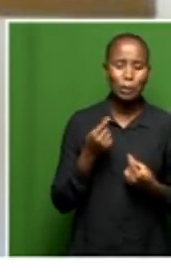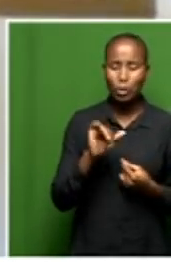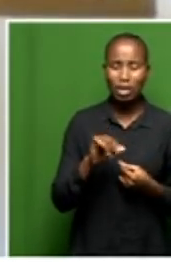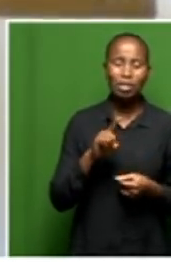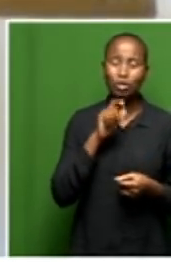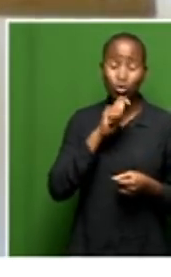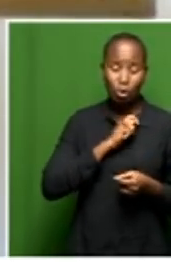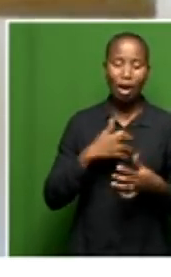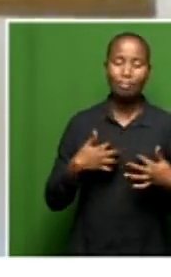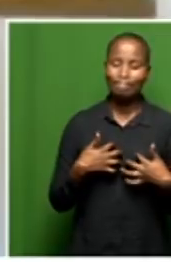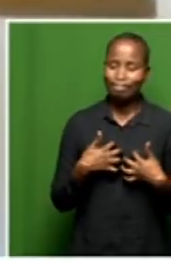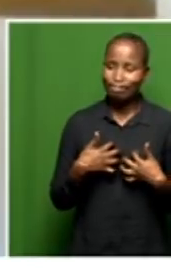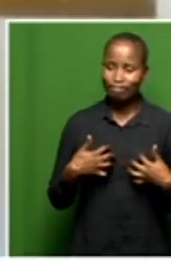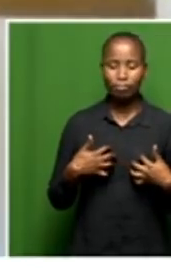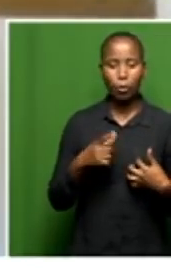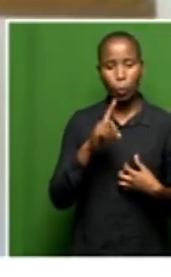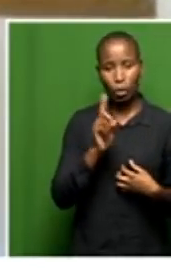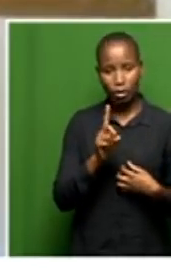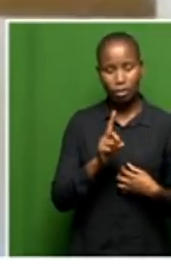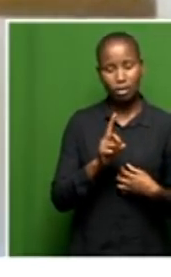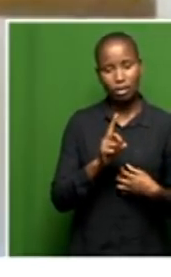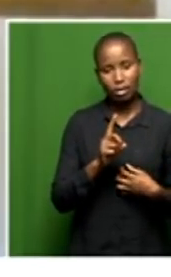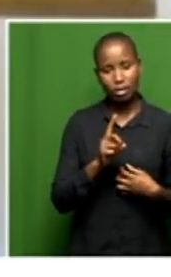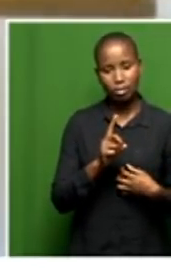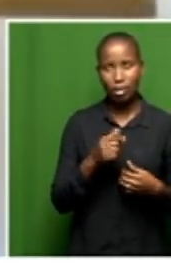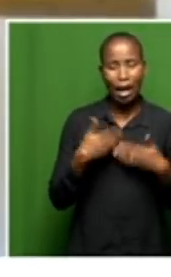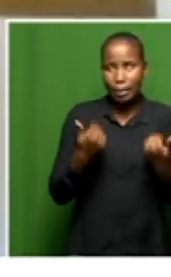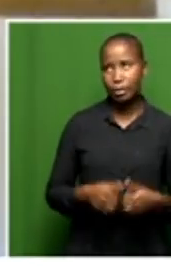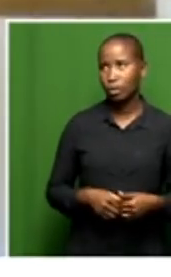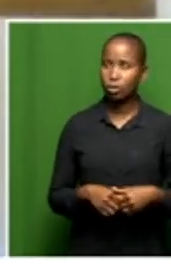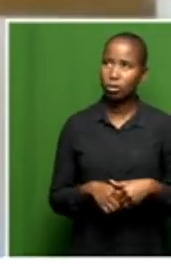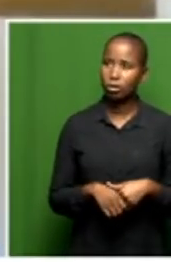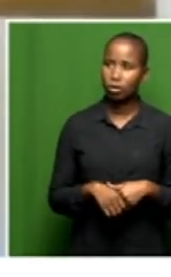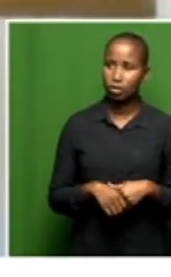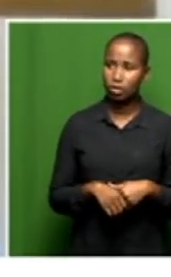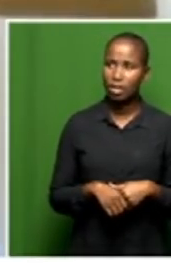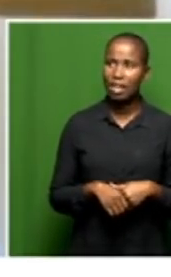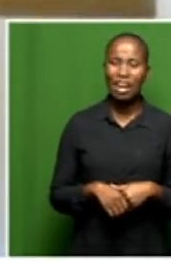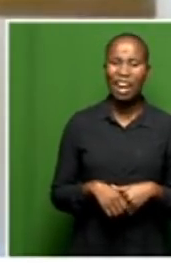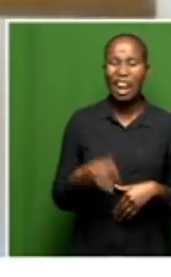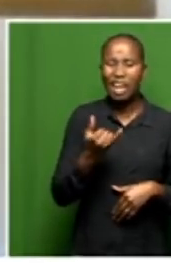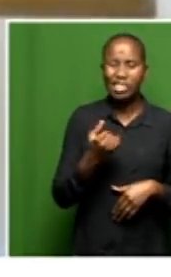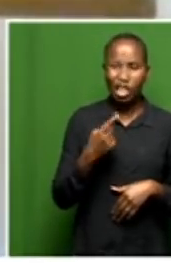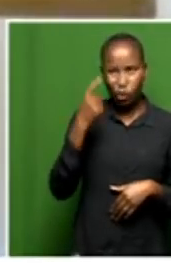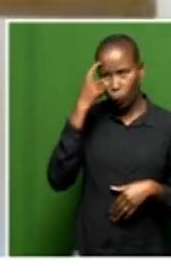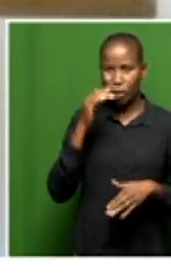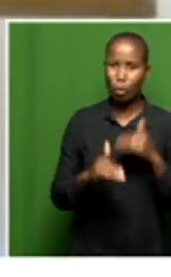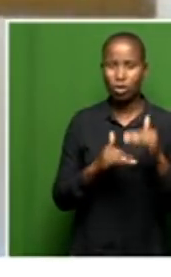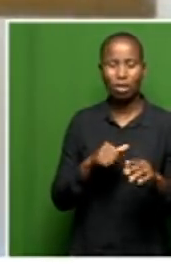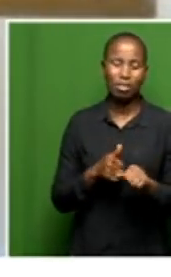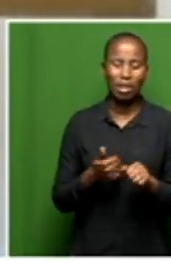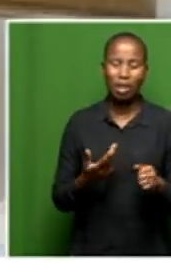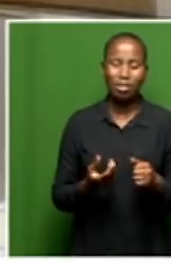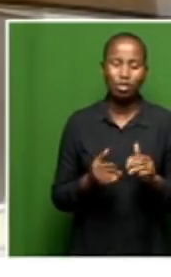frustration of this is that there is, I don't know, there is just no thought process behind the situation. Well, evidently